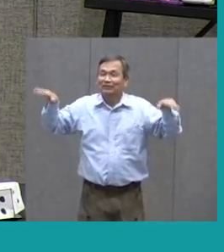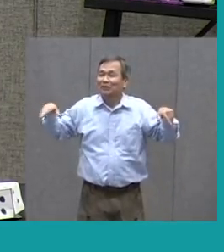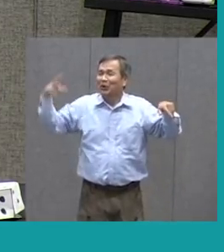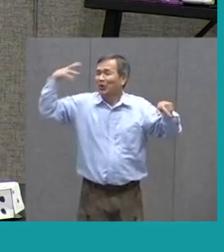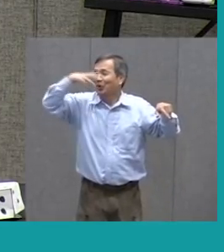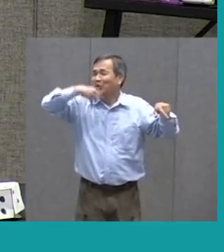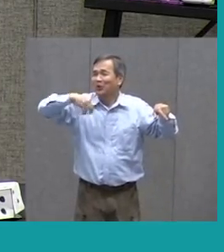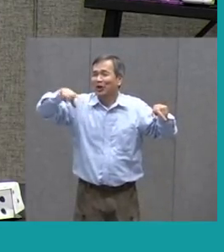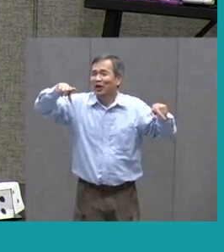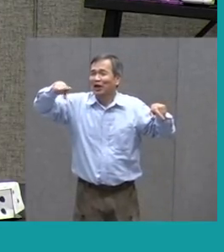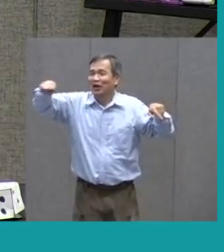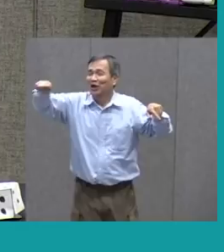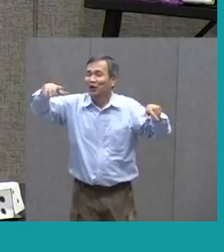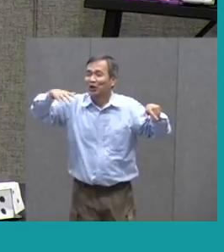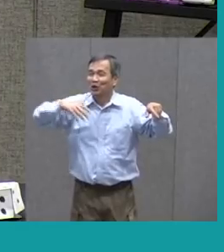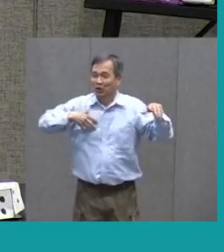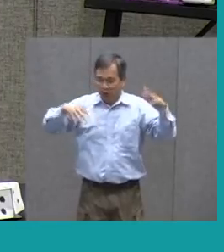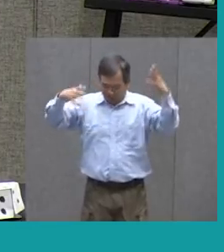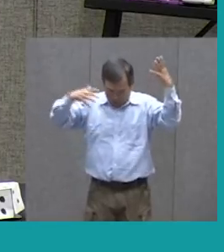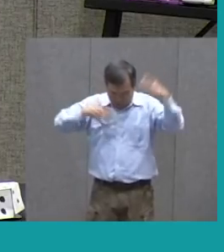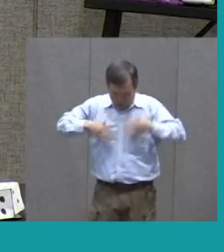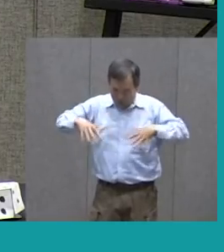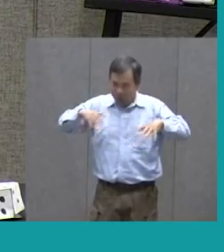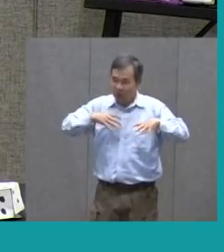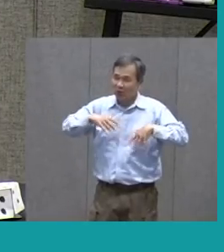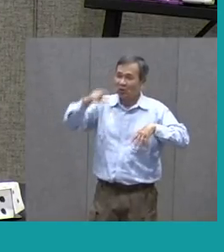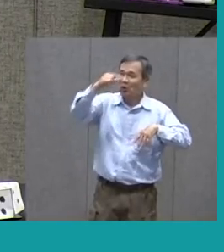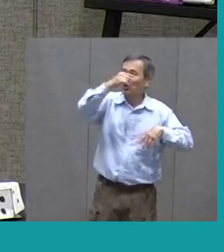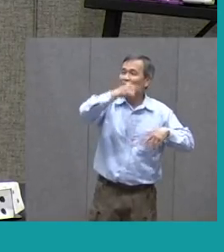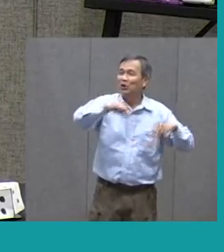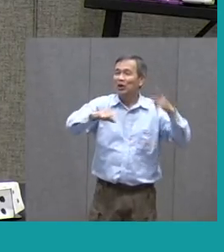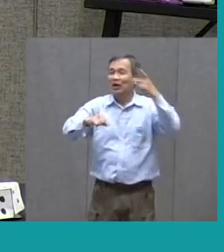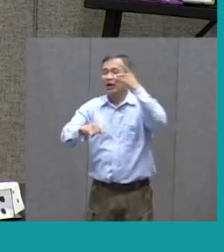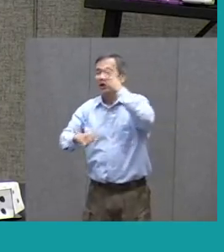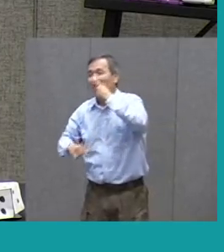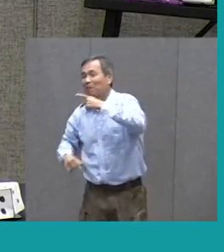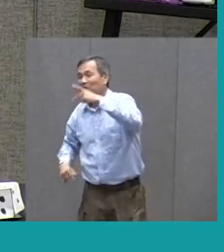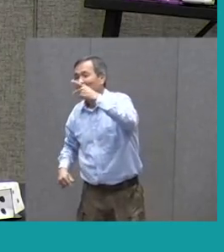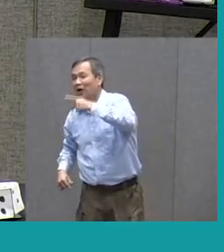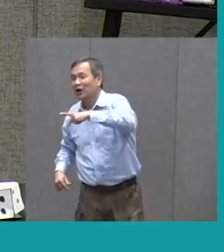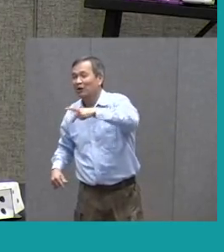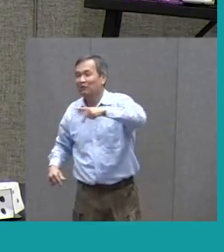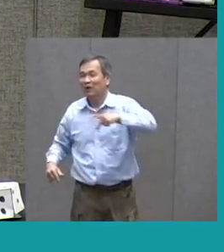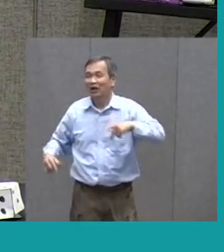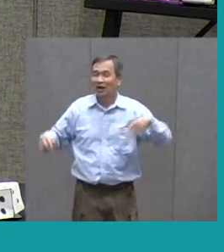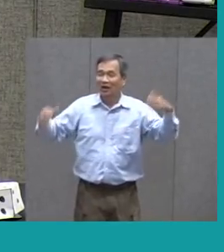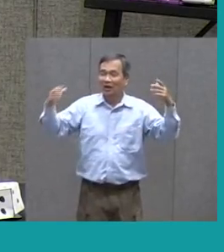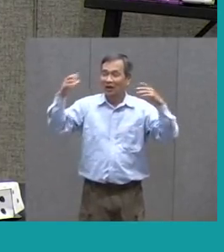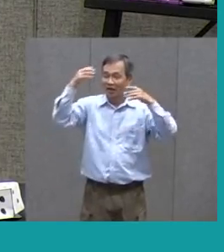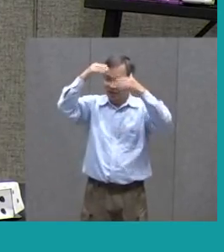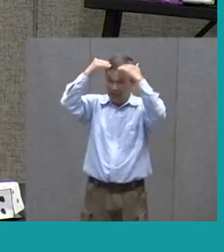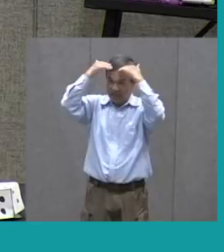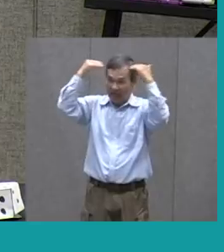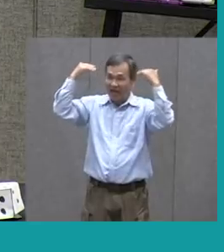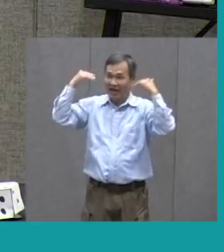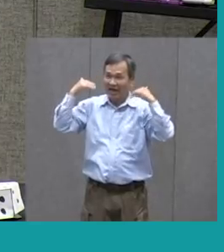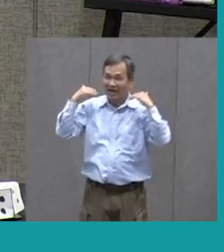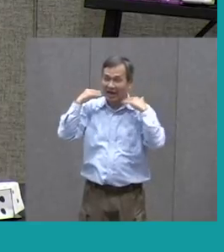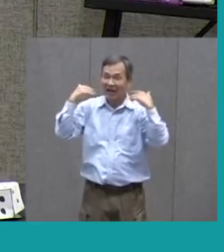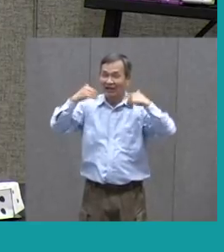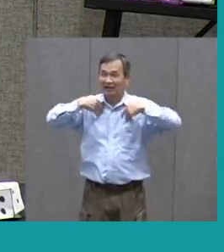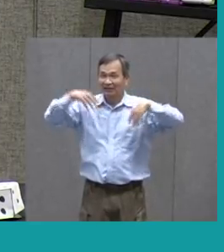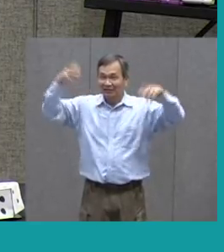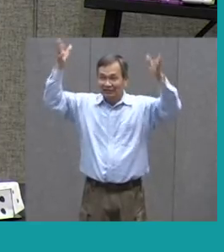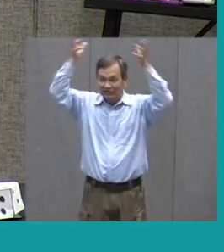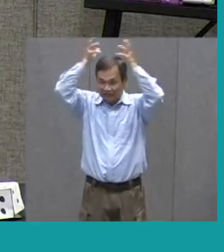robes are green and purple There's a crest upon your head Your eyes are like